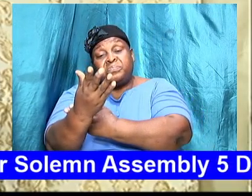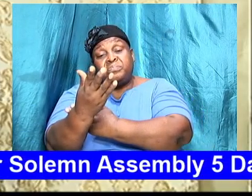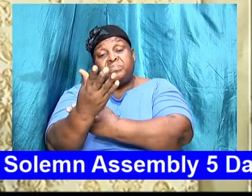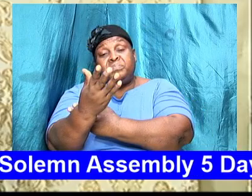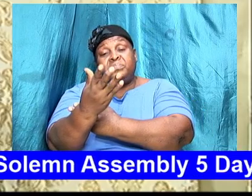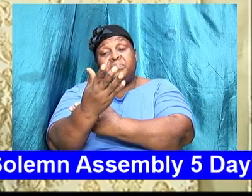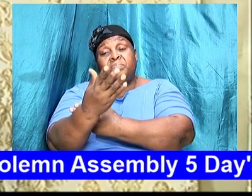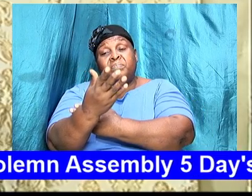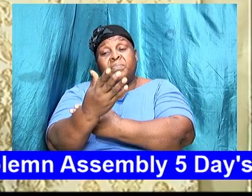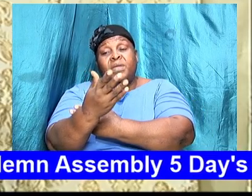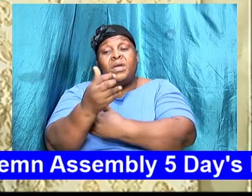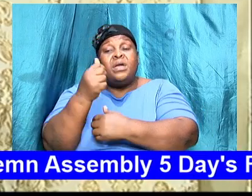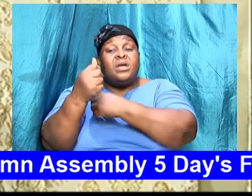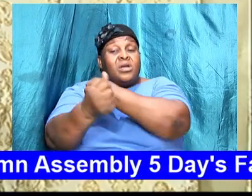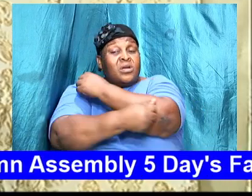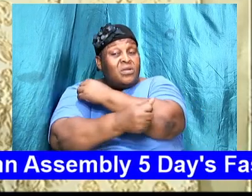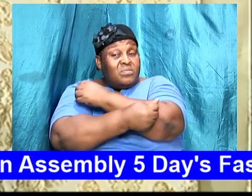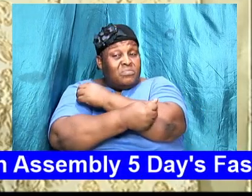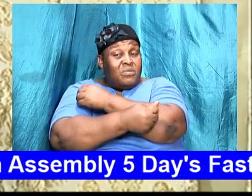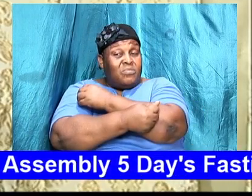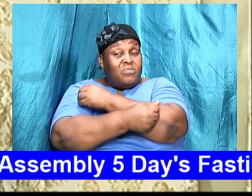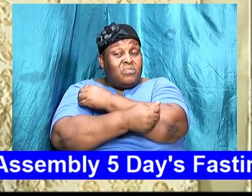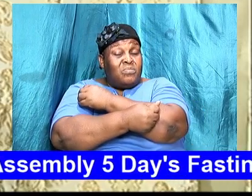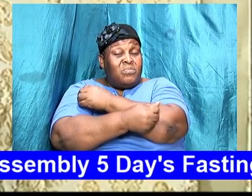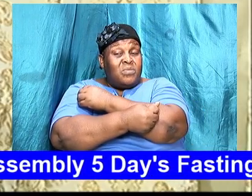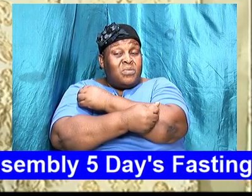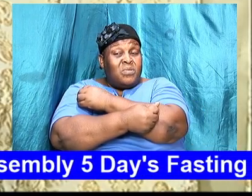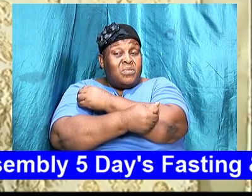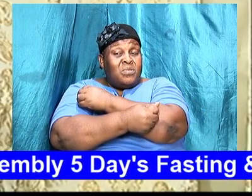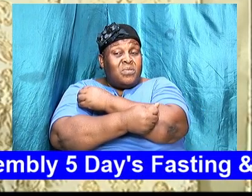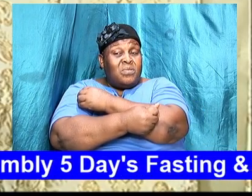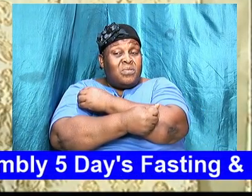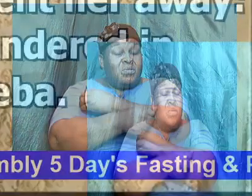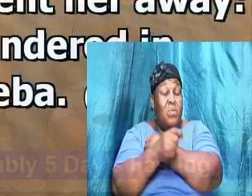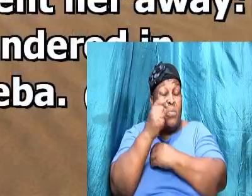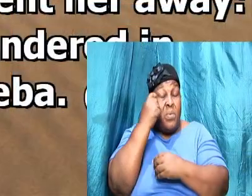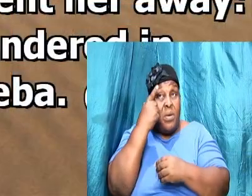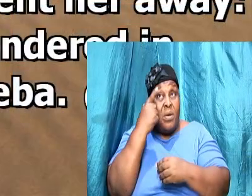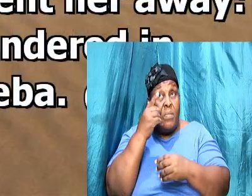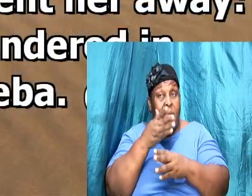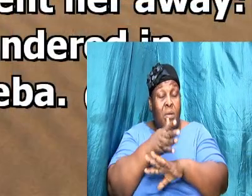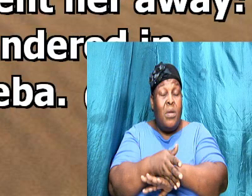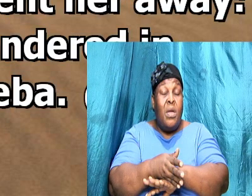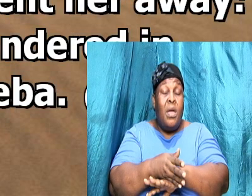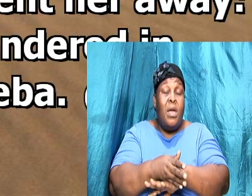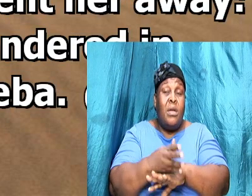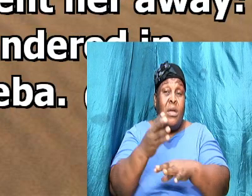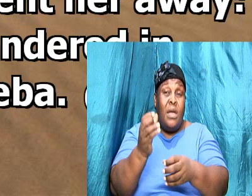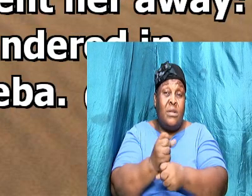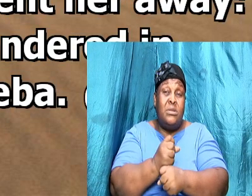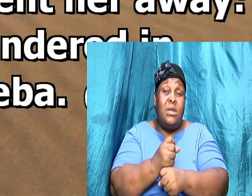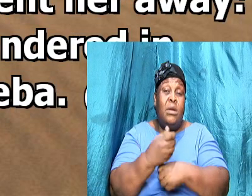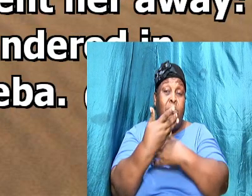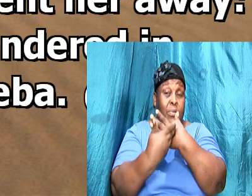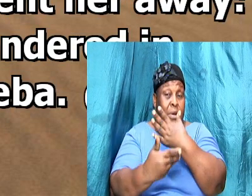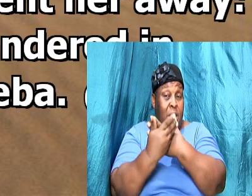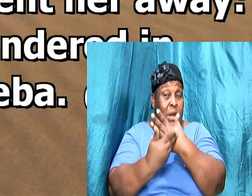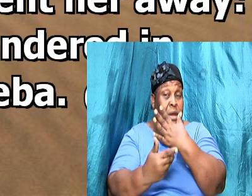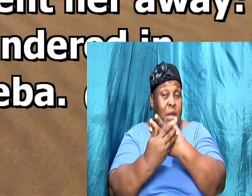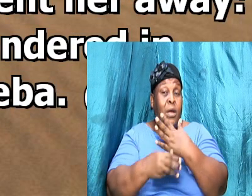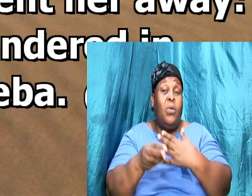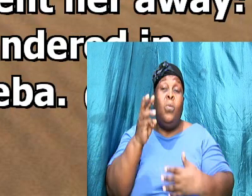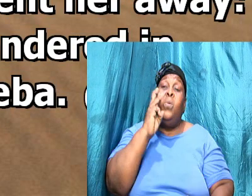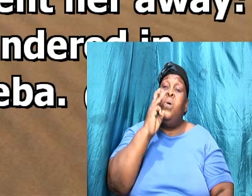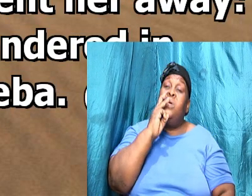and Abraham rose up early in the morning and he took bread and a bottle of water and